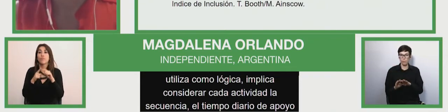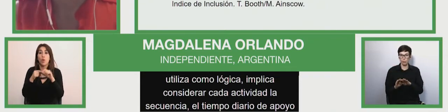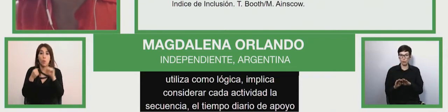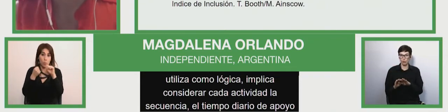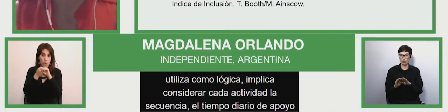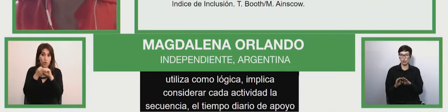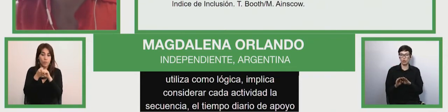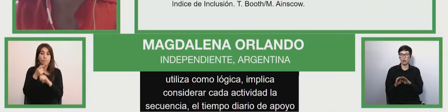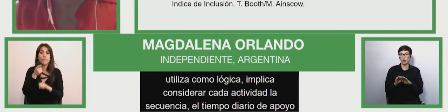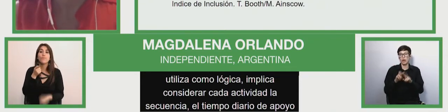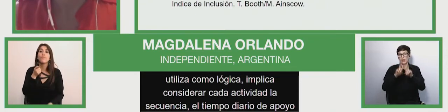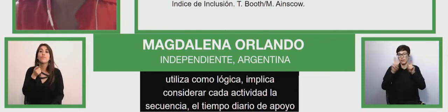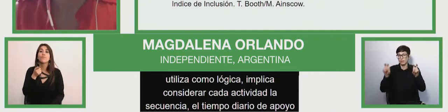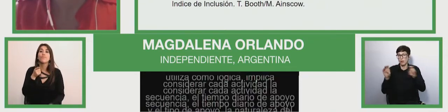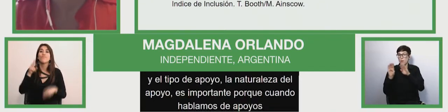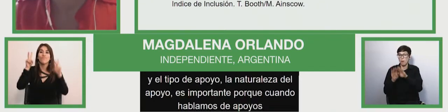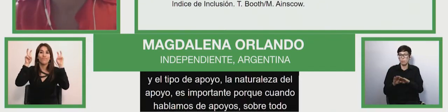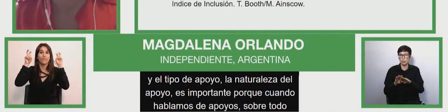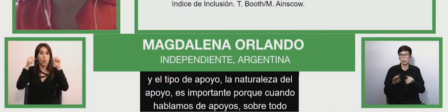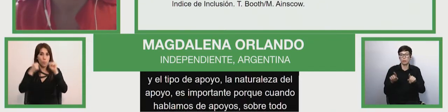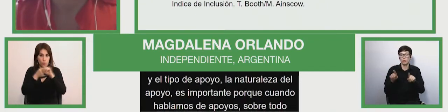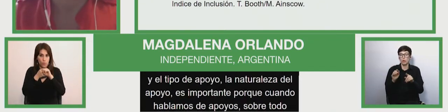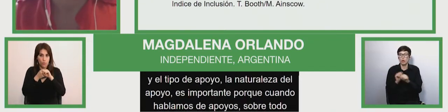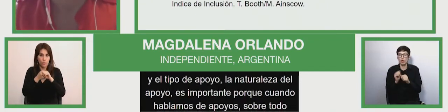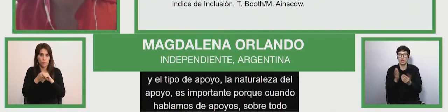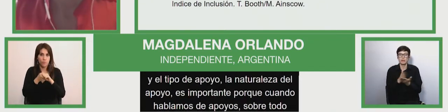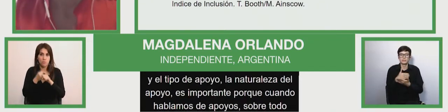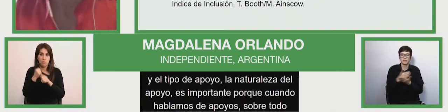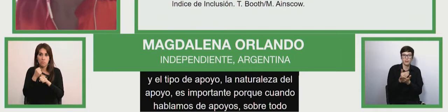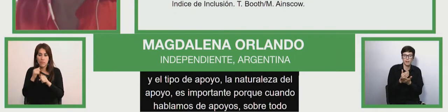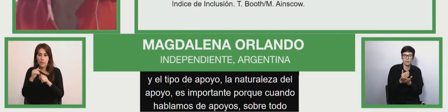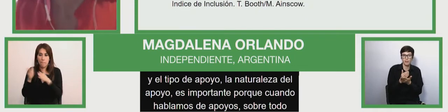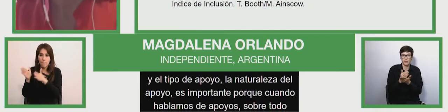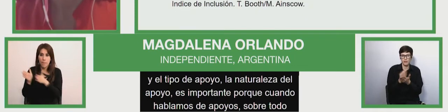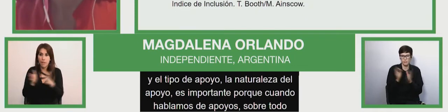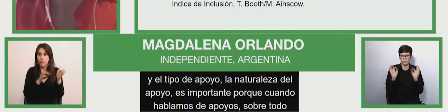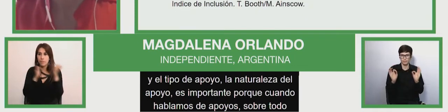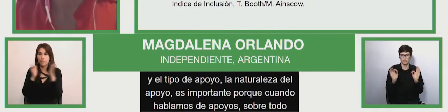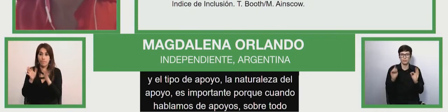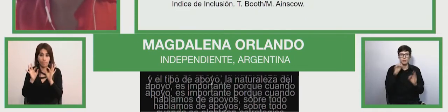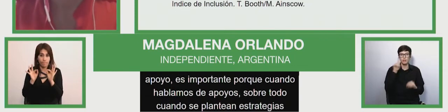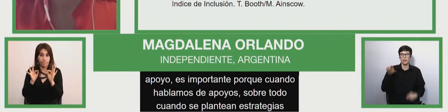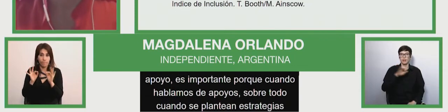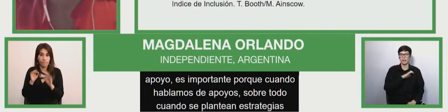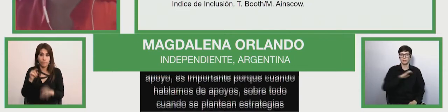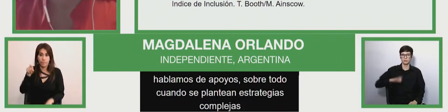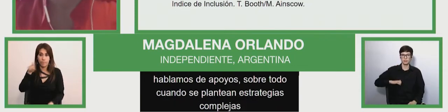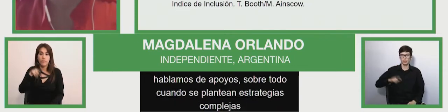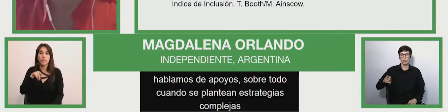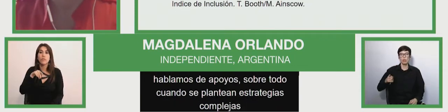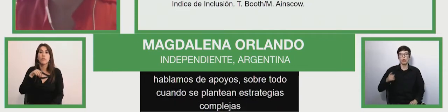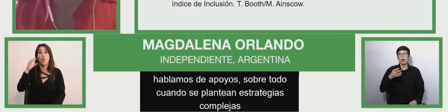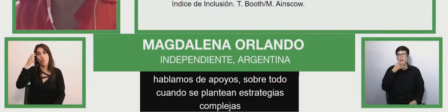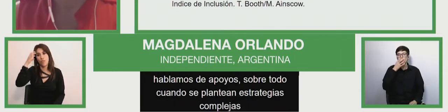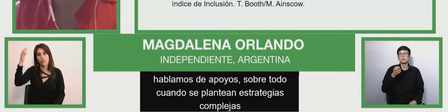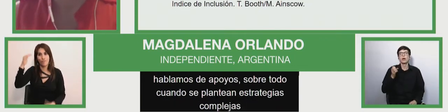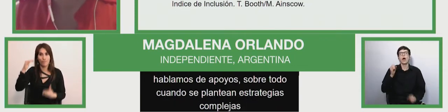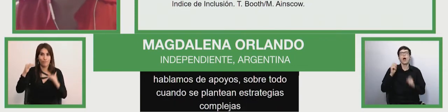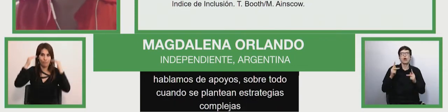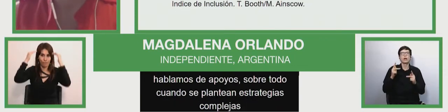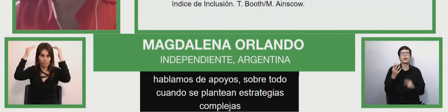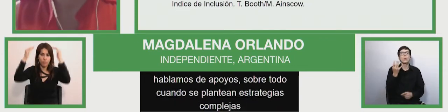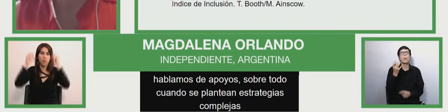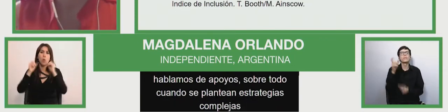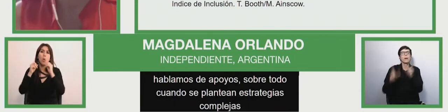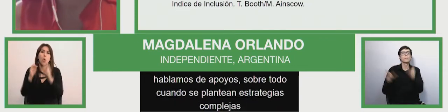when we state concrete strategies states ask how many people are we talking about that's what they state